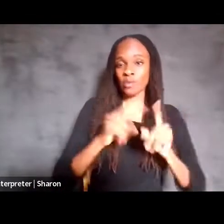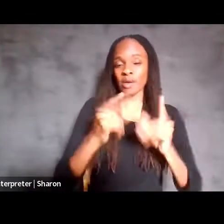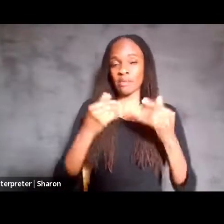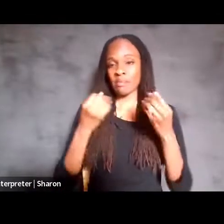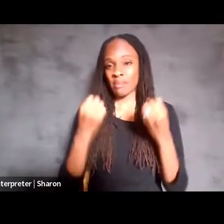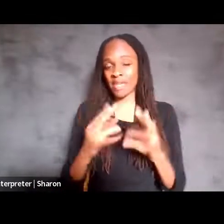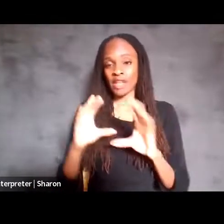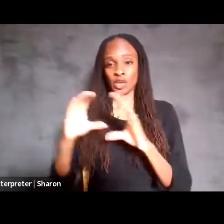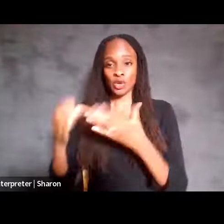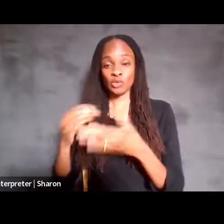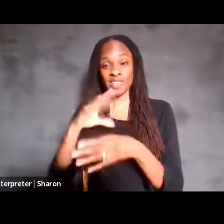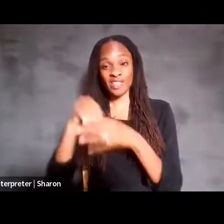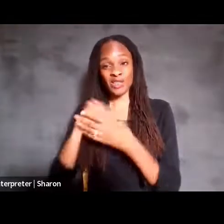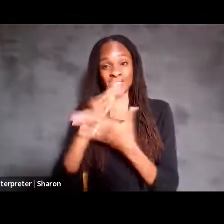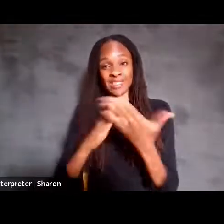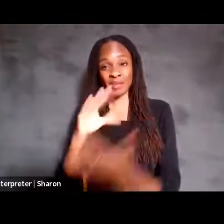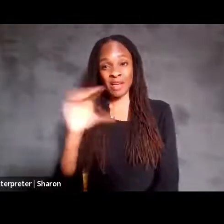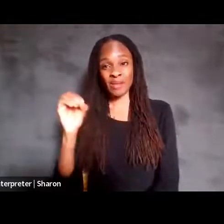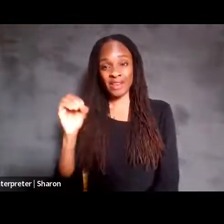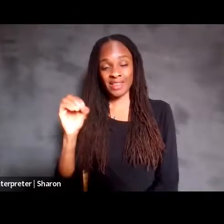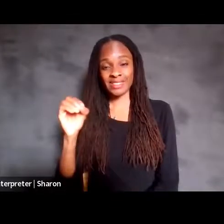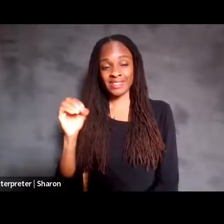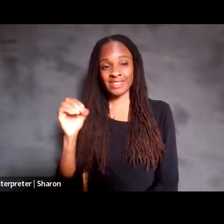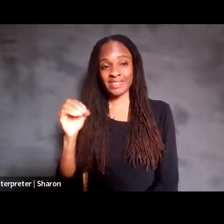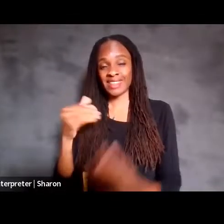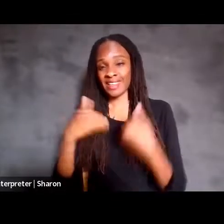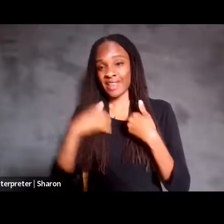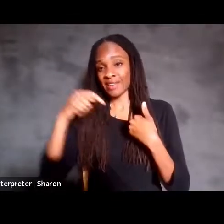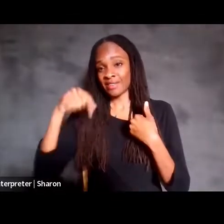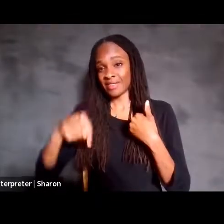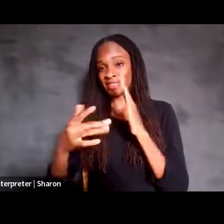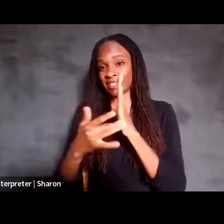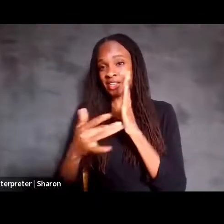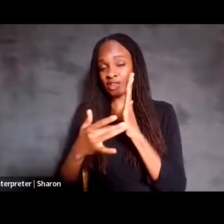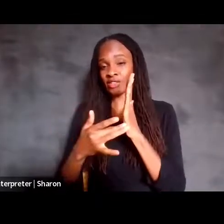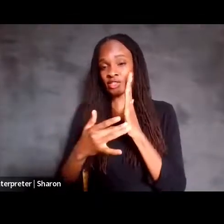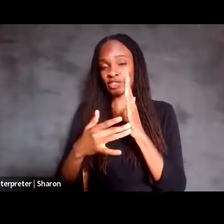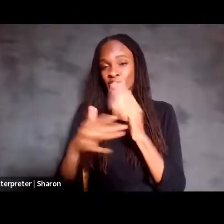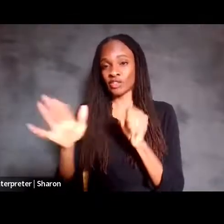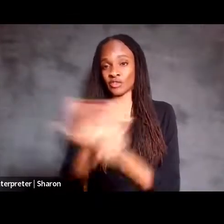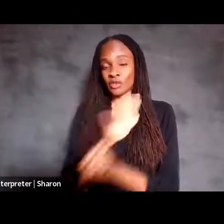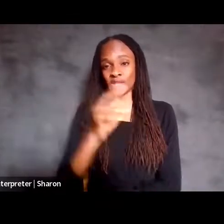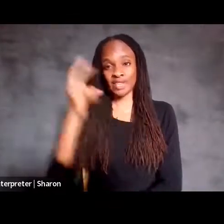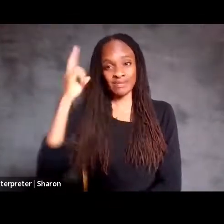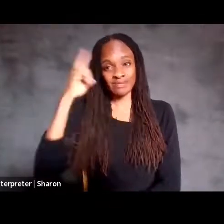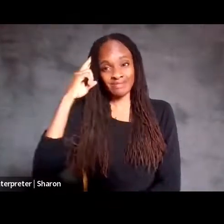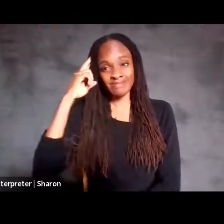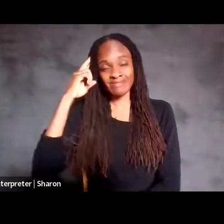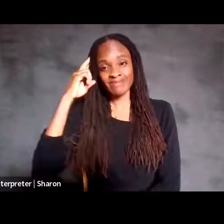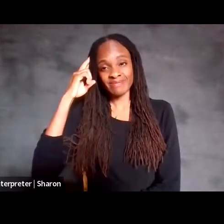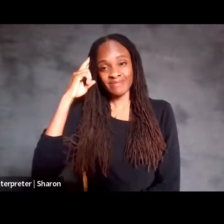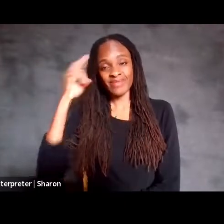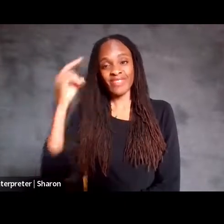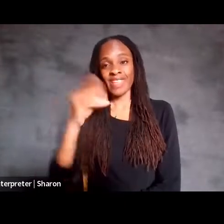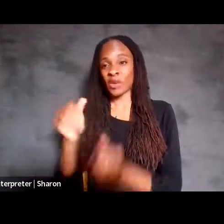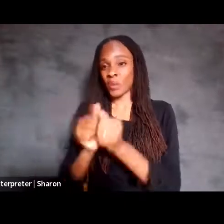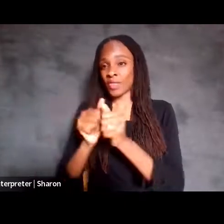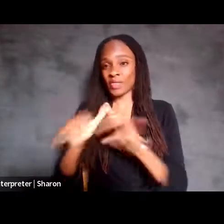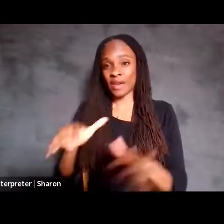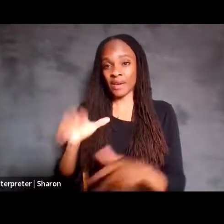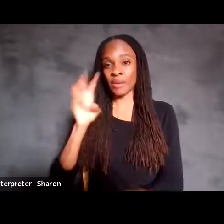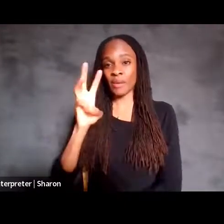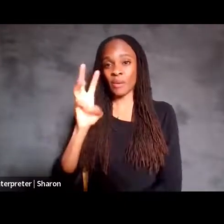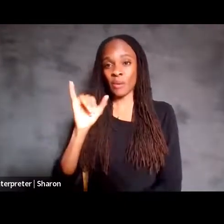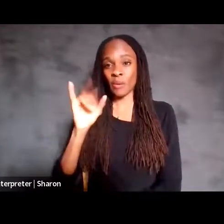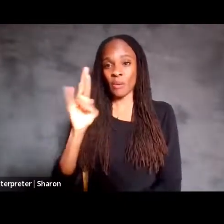to get this technology to be fully implanted and wireless. And so what that